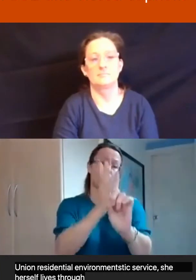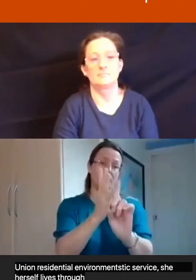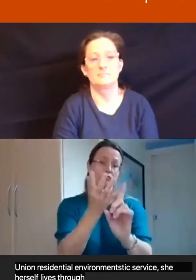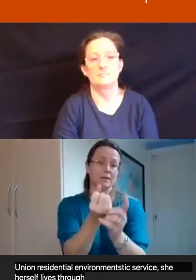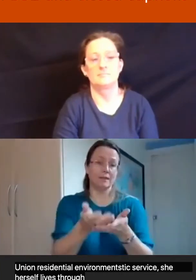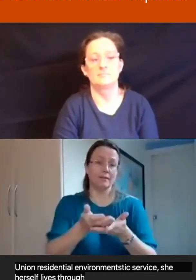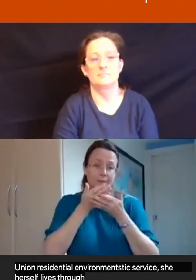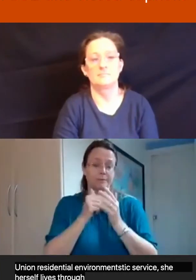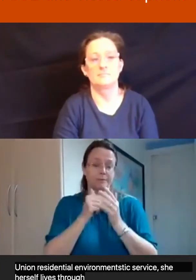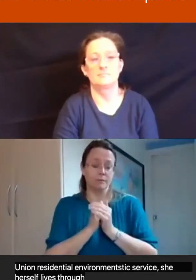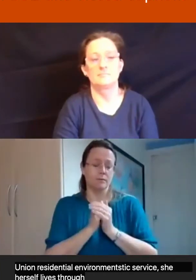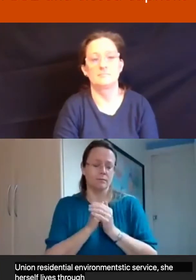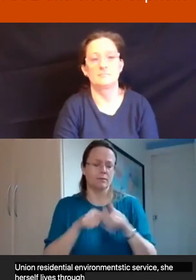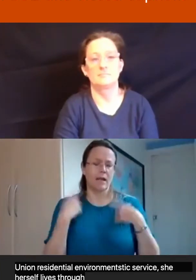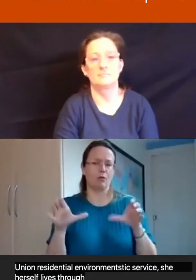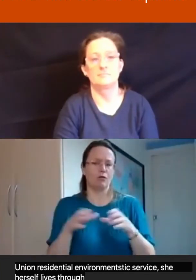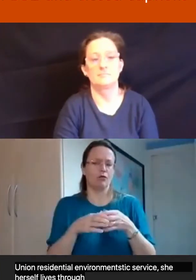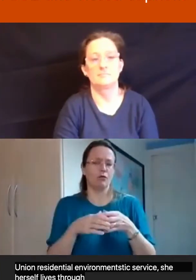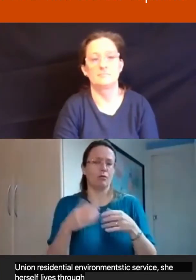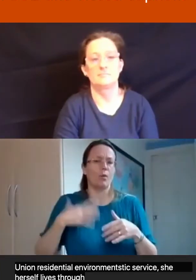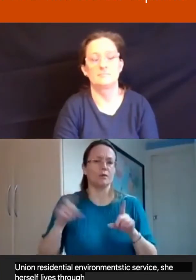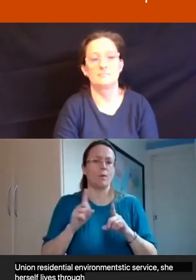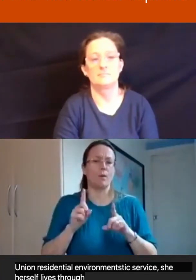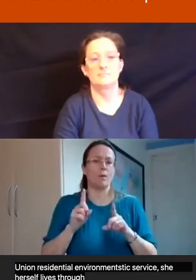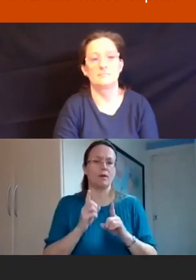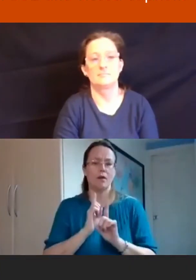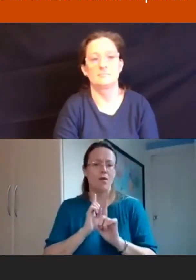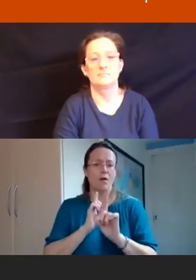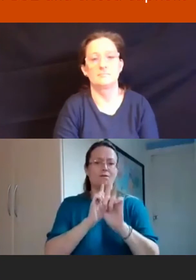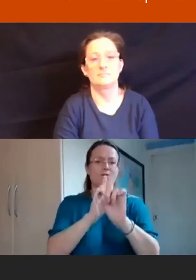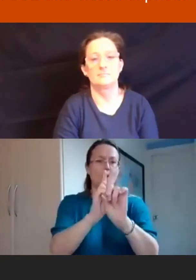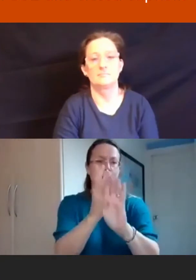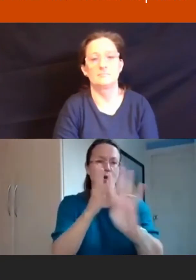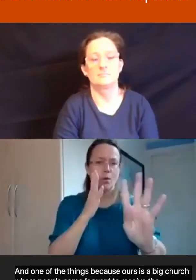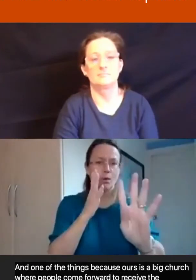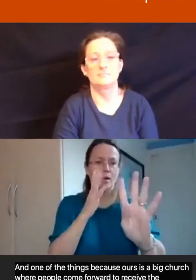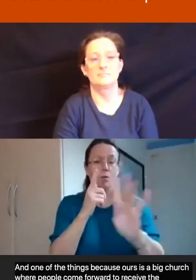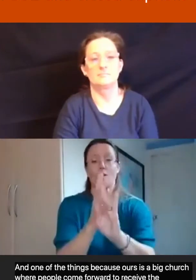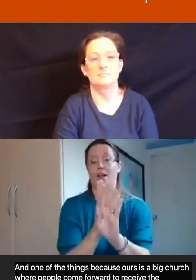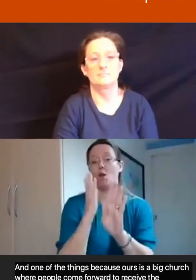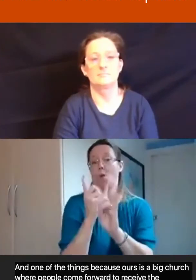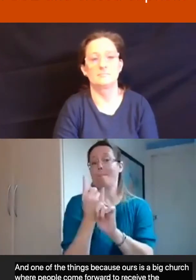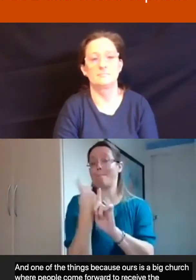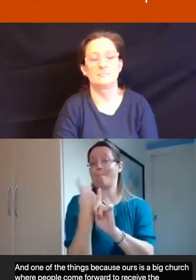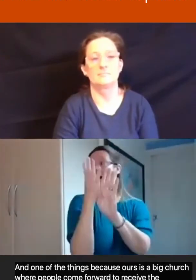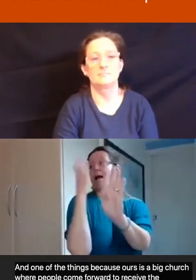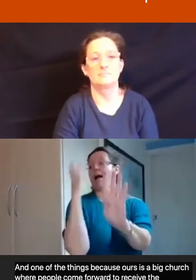what the group wanted was that people didn't cue forwards. They actually cue